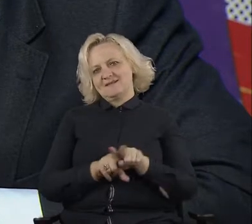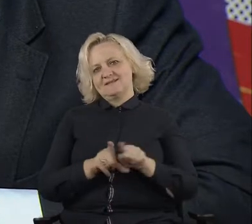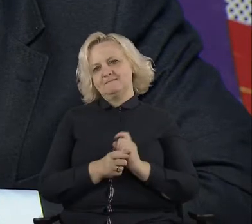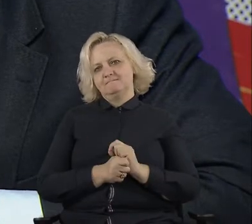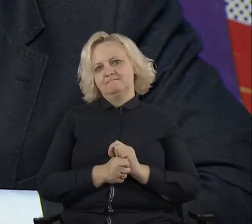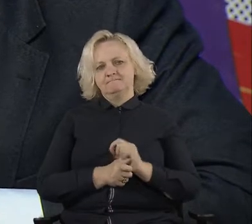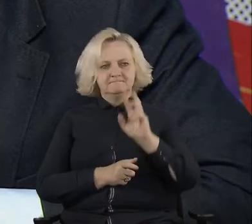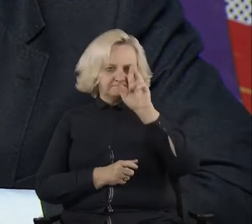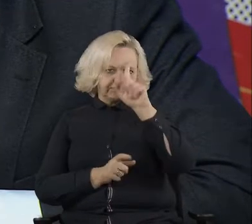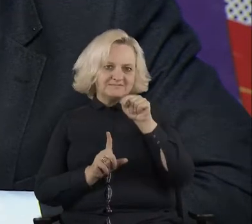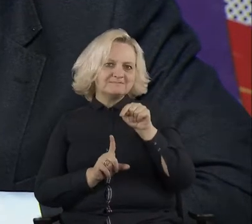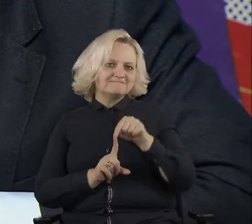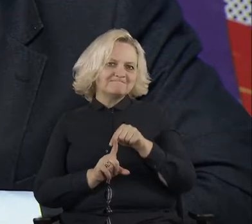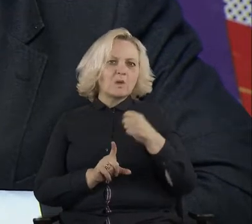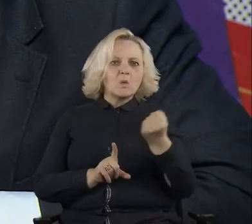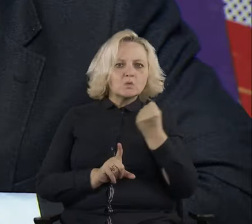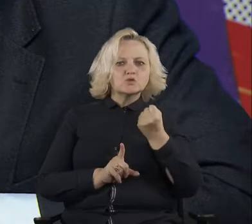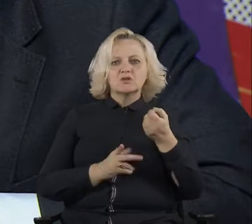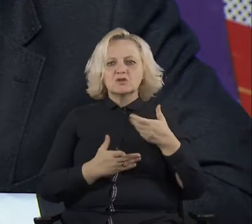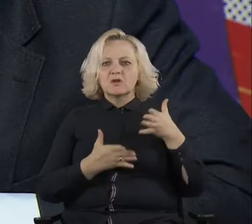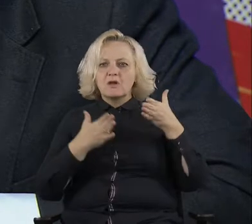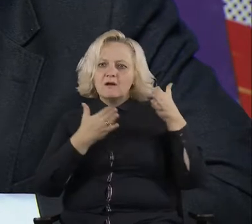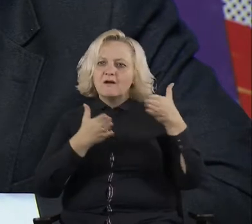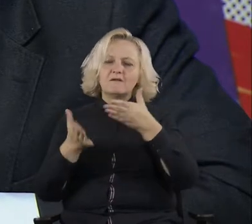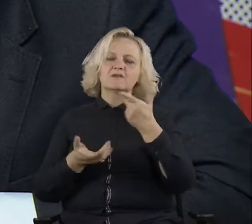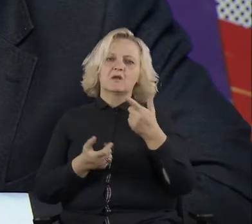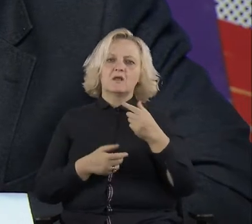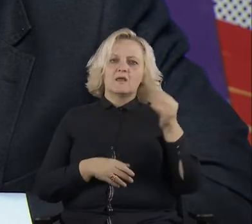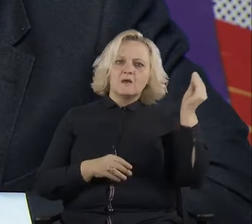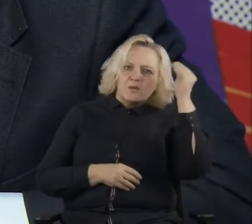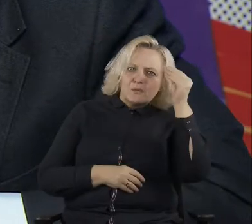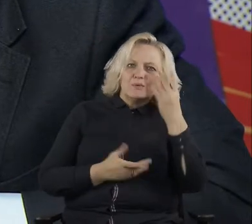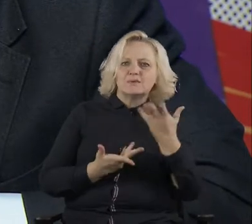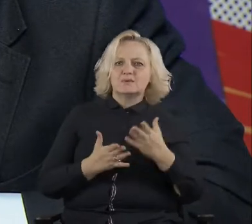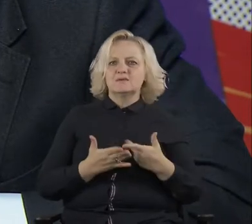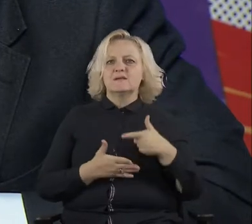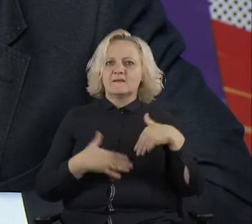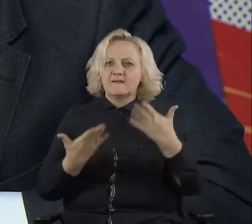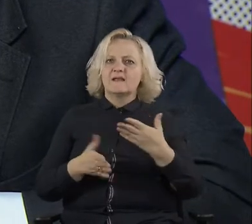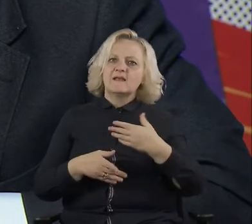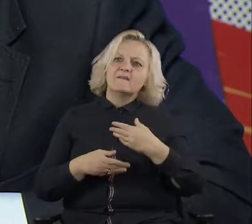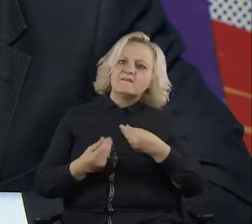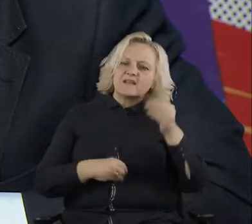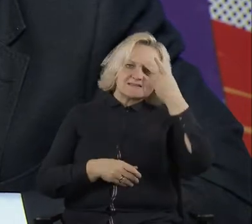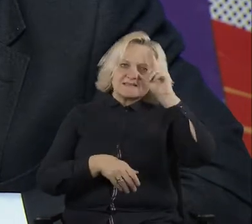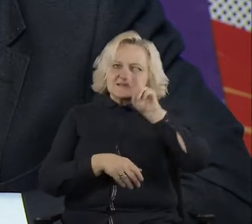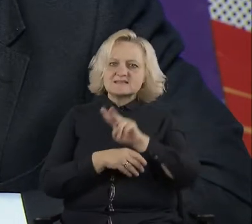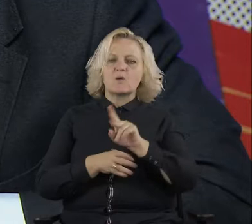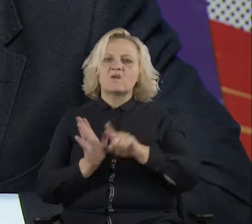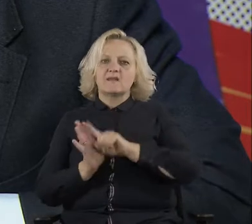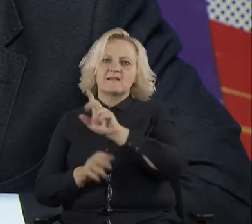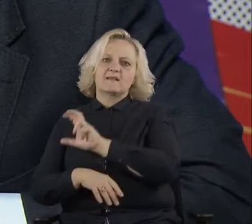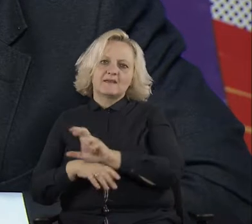collaborative design. Through education that would rise trust towards technology, inclusivity of